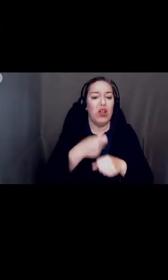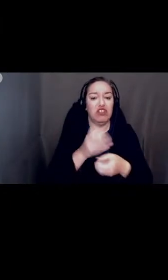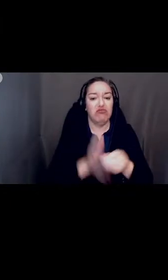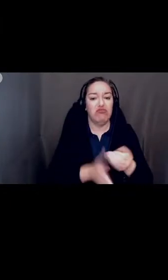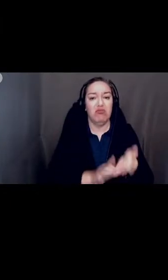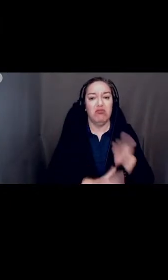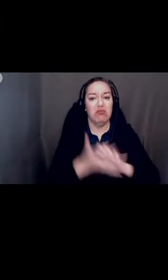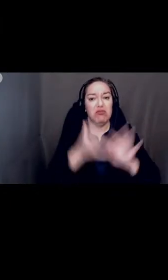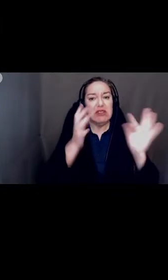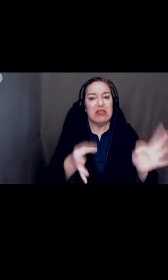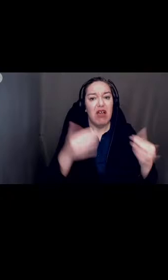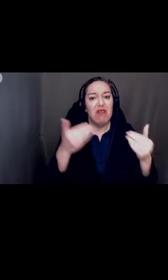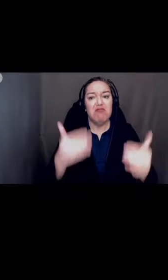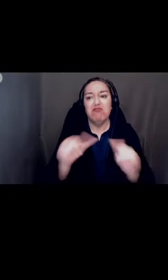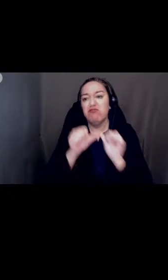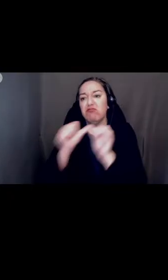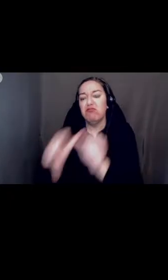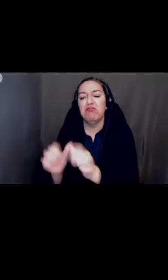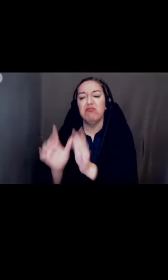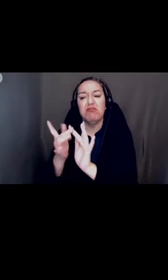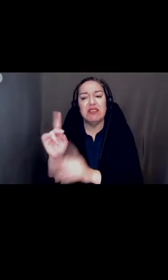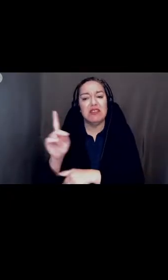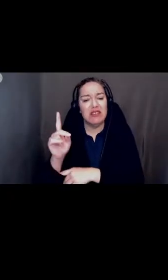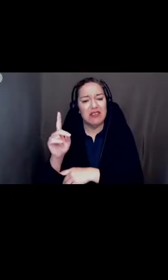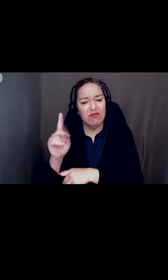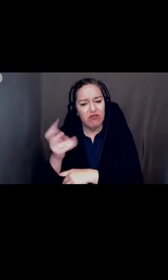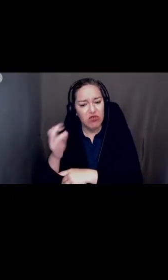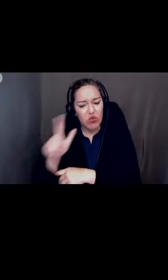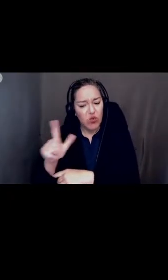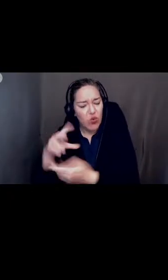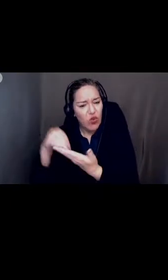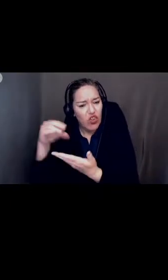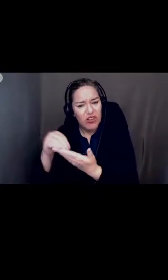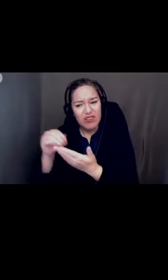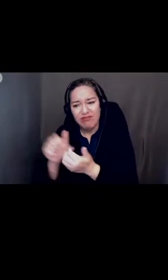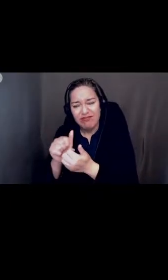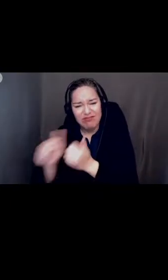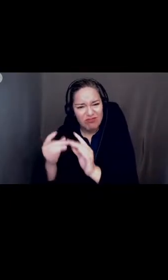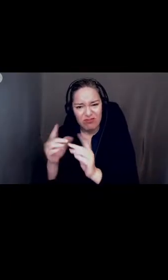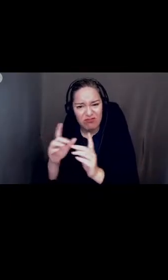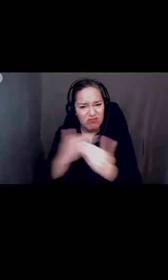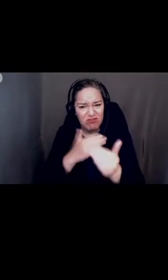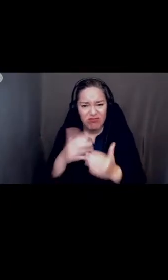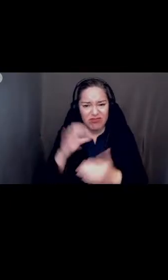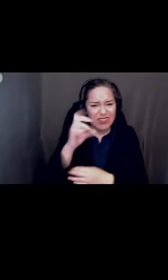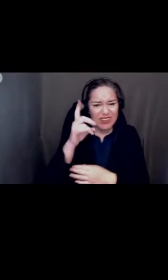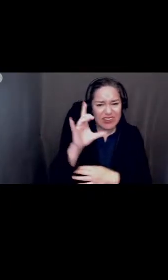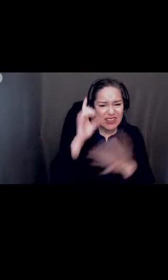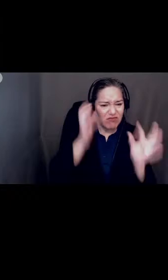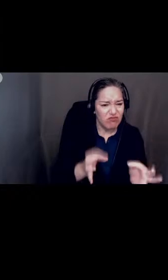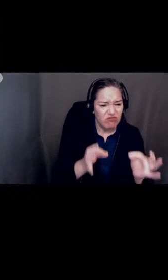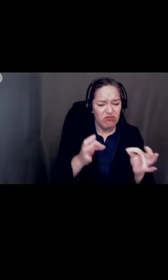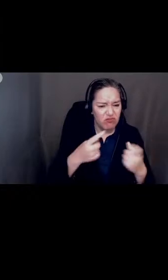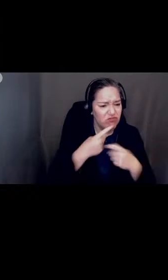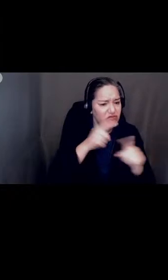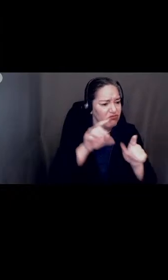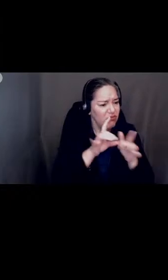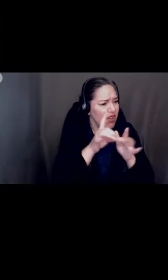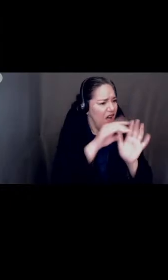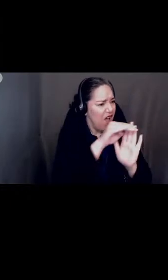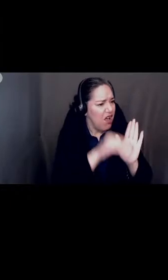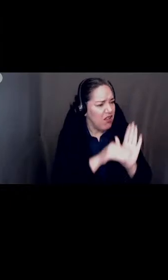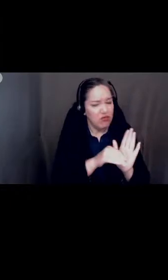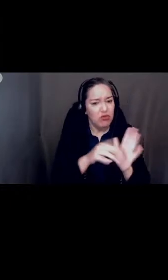remainder of the year regardless of the cdc requirements you just falsely led us into believing that we might come back when you knew